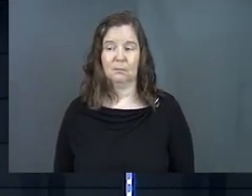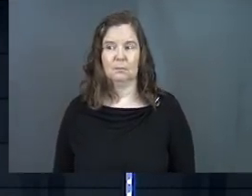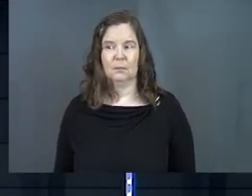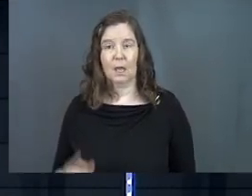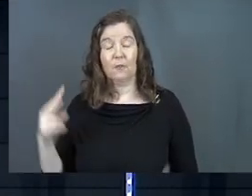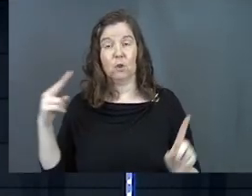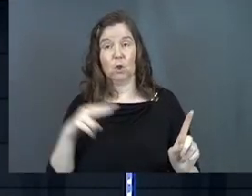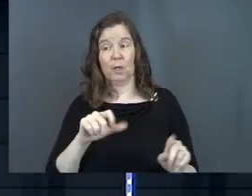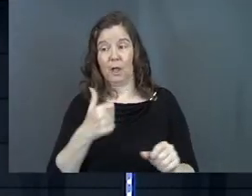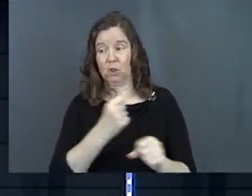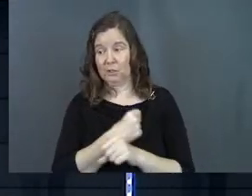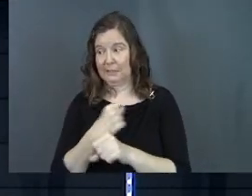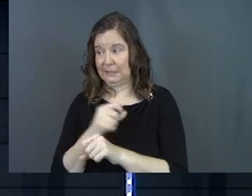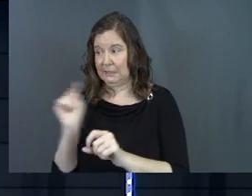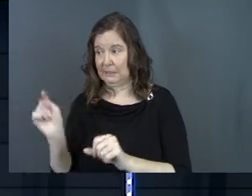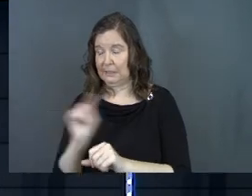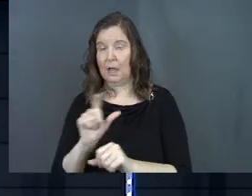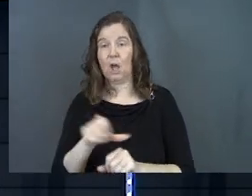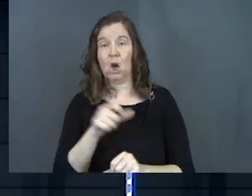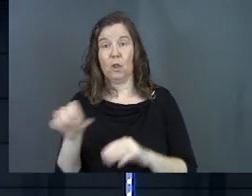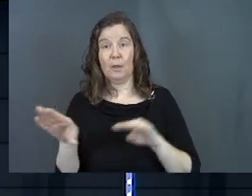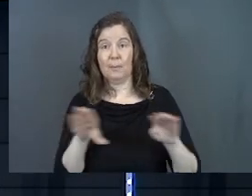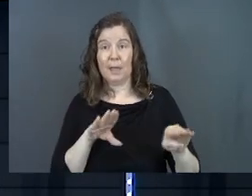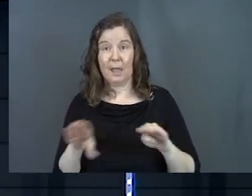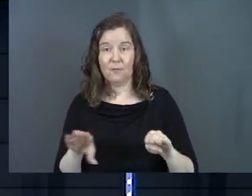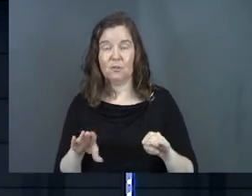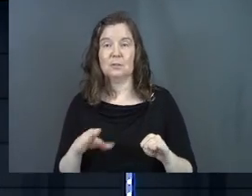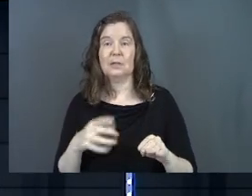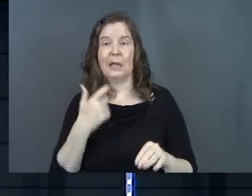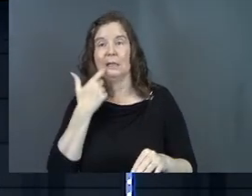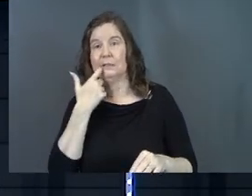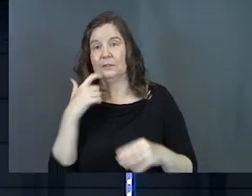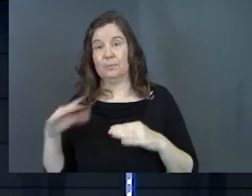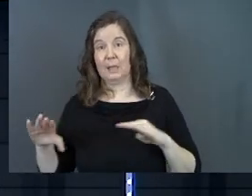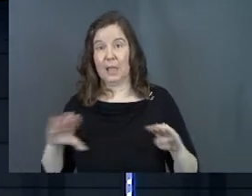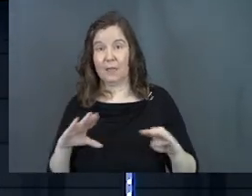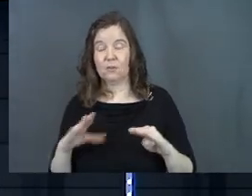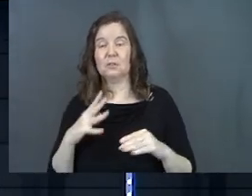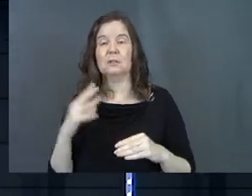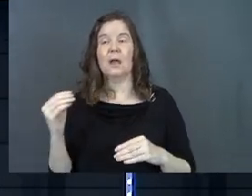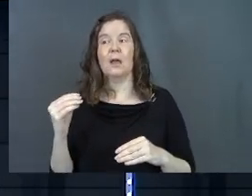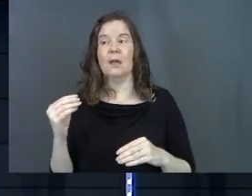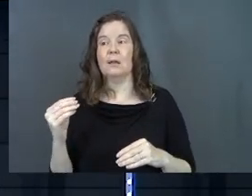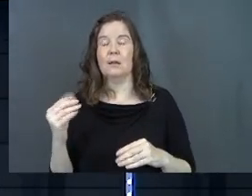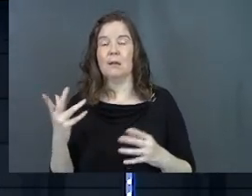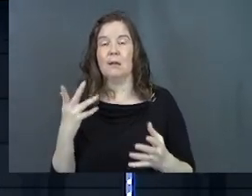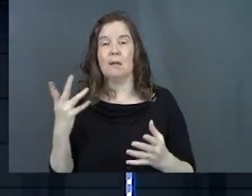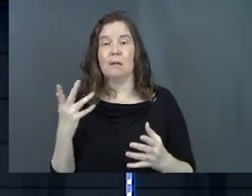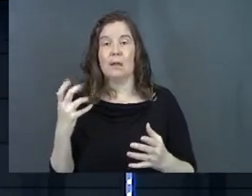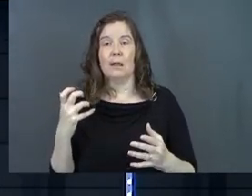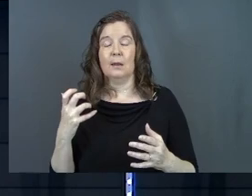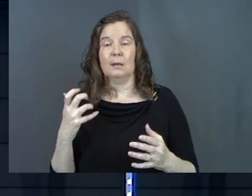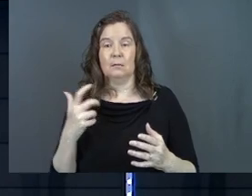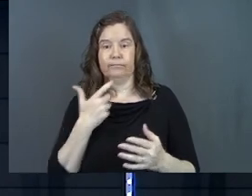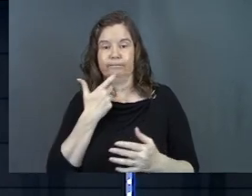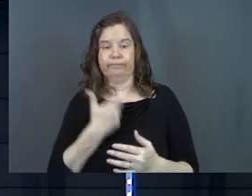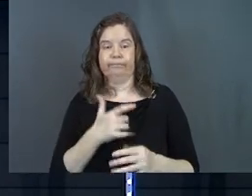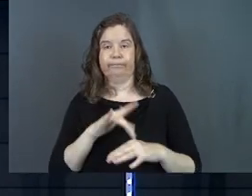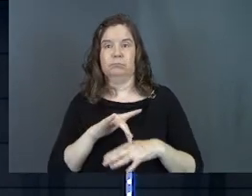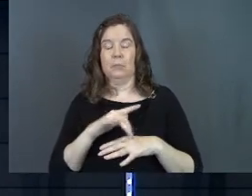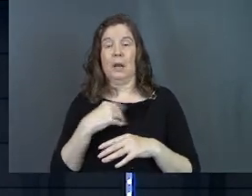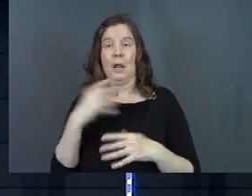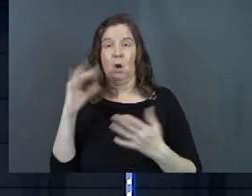You look at the other statistics and other behaviors and addictive behaviors and binging and